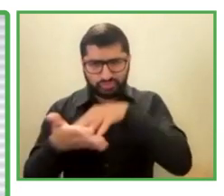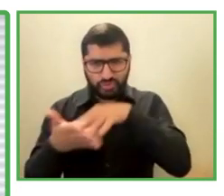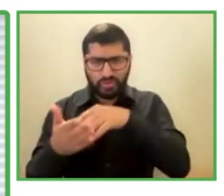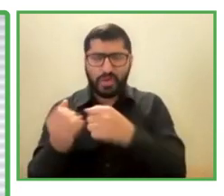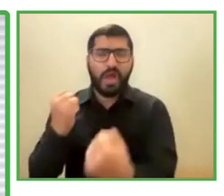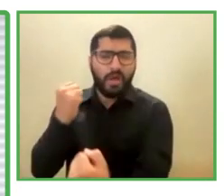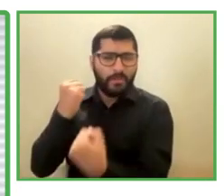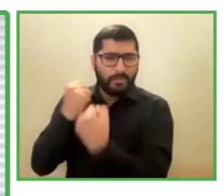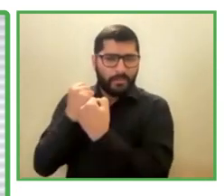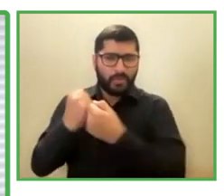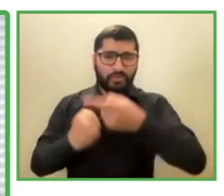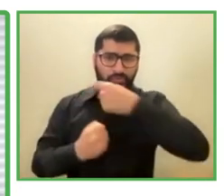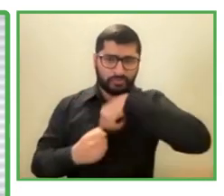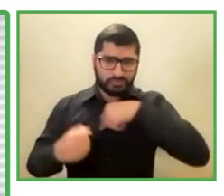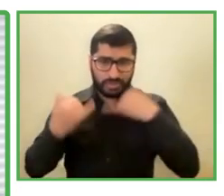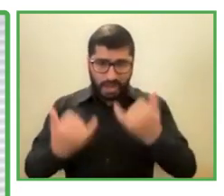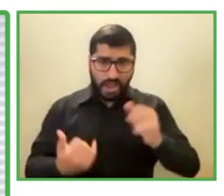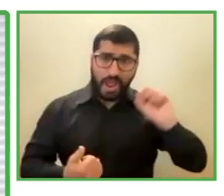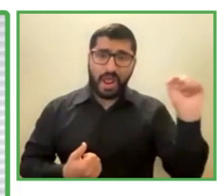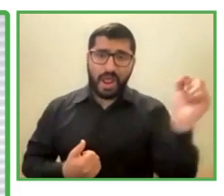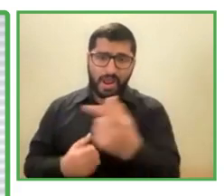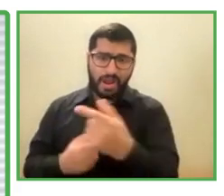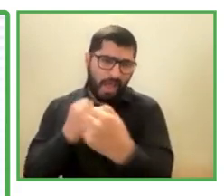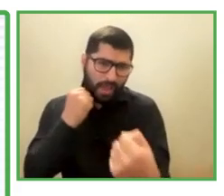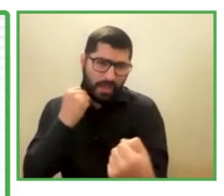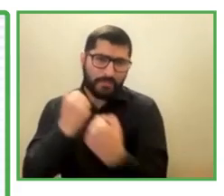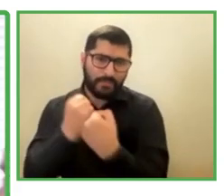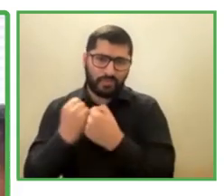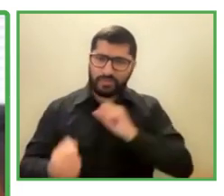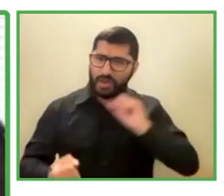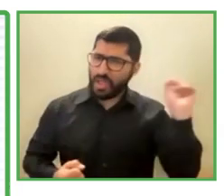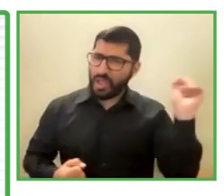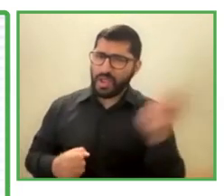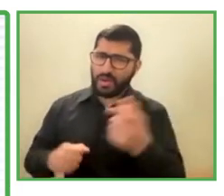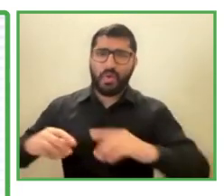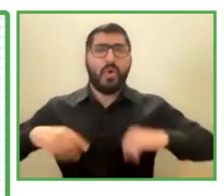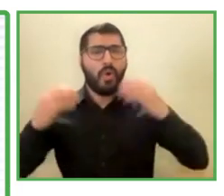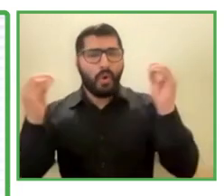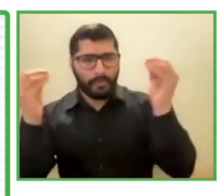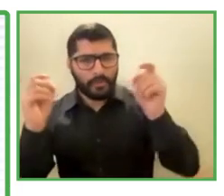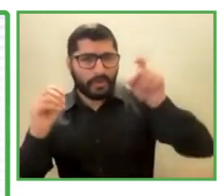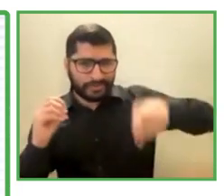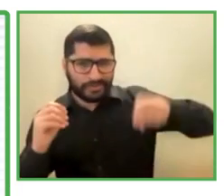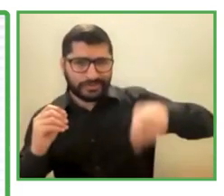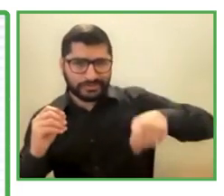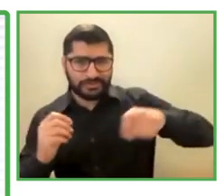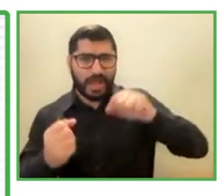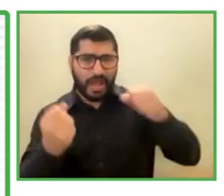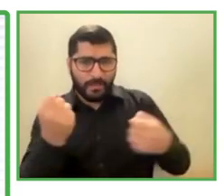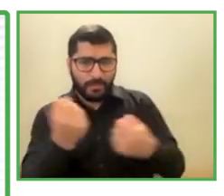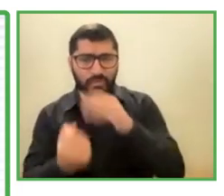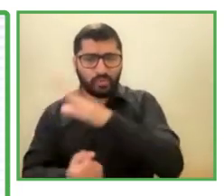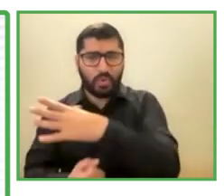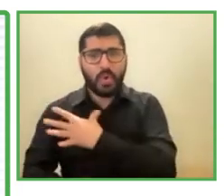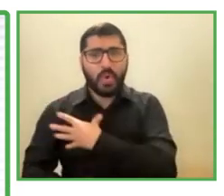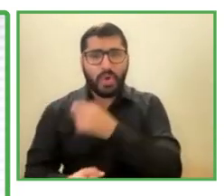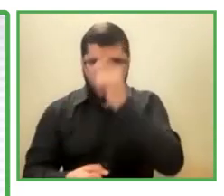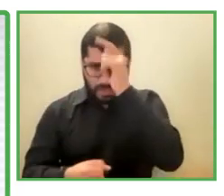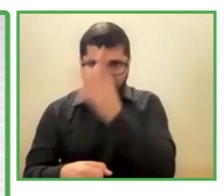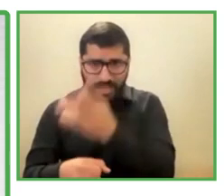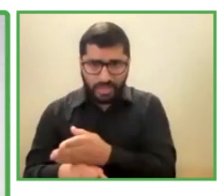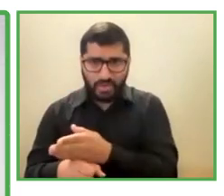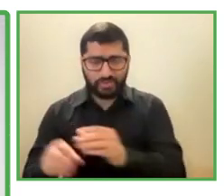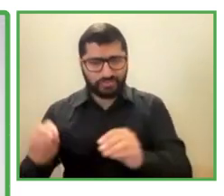support, they support everyone that needs it here. Everyone that needs support, support your children, so support them in